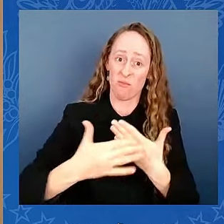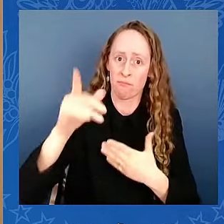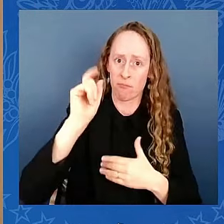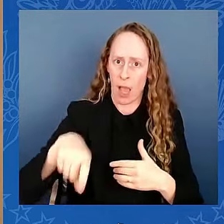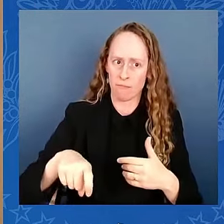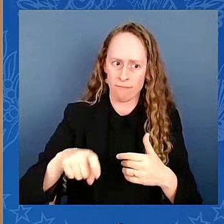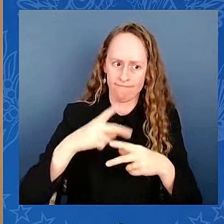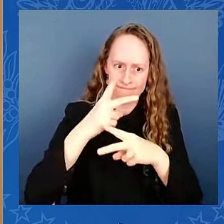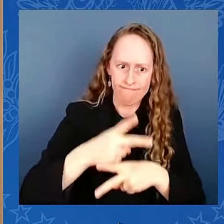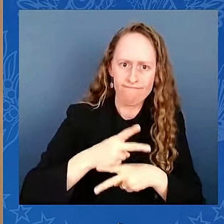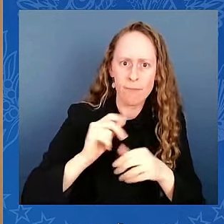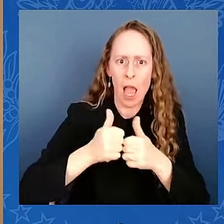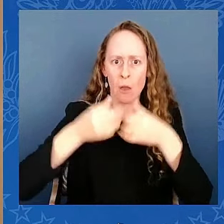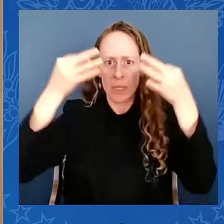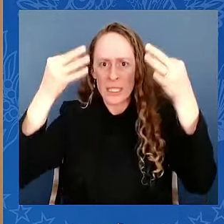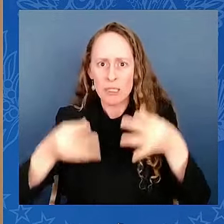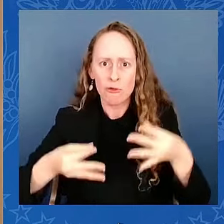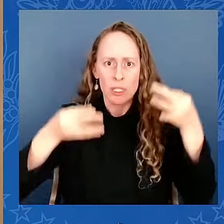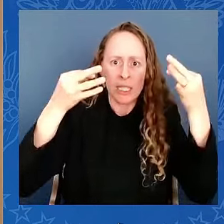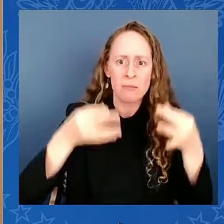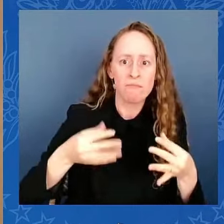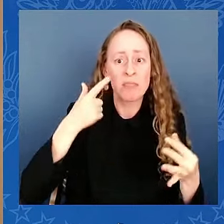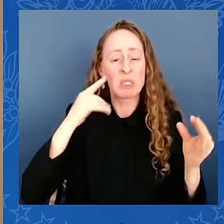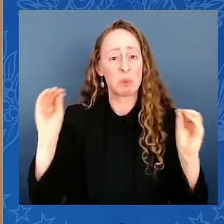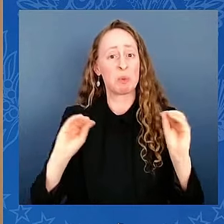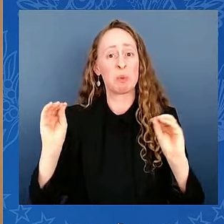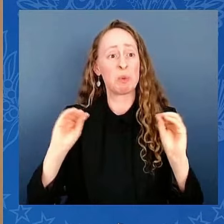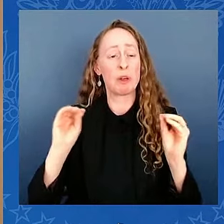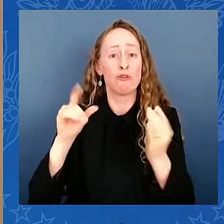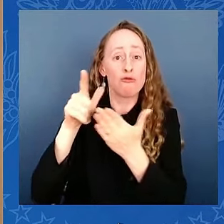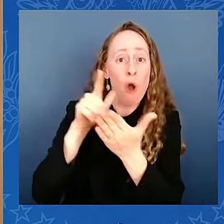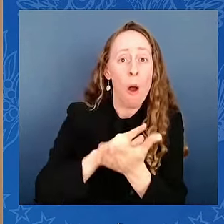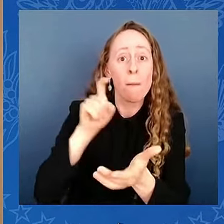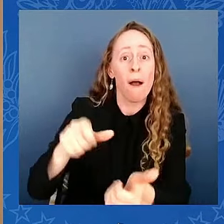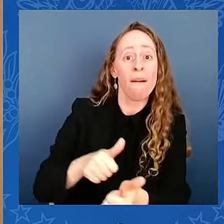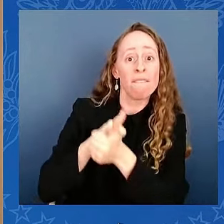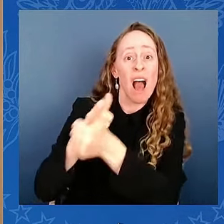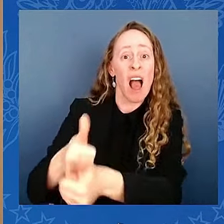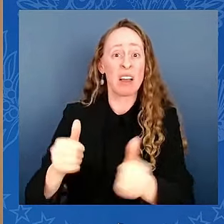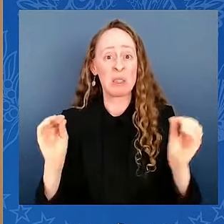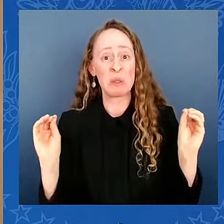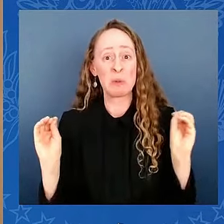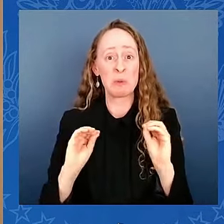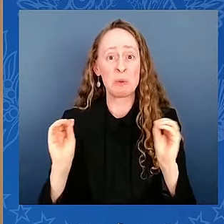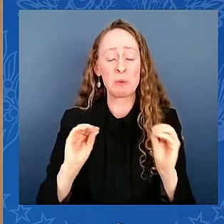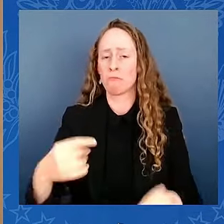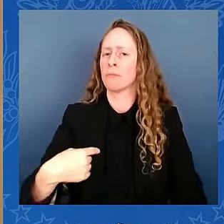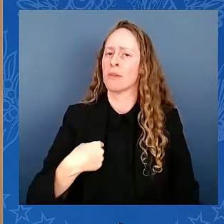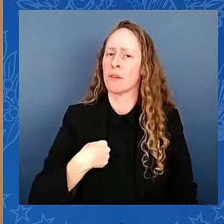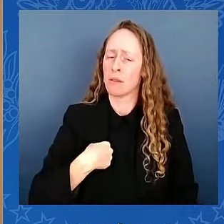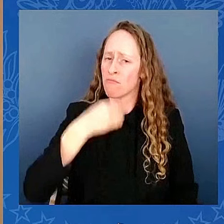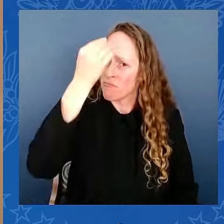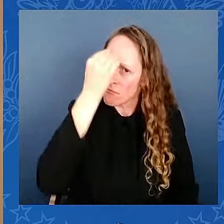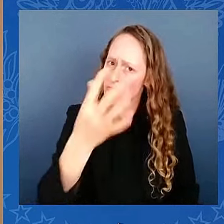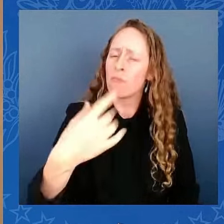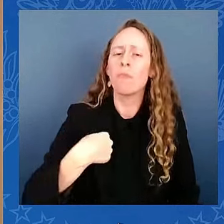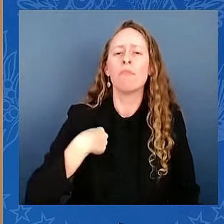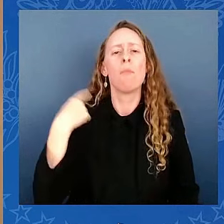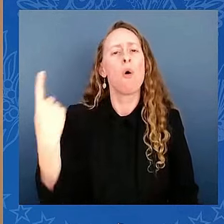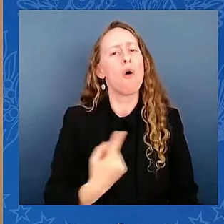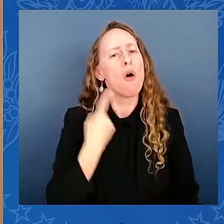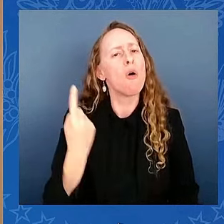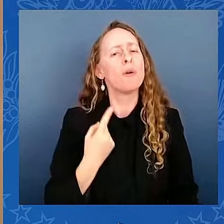I know I will respect the limits of the presidential powers that I have for three and a half years. But any President, including Donald Trump,